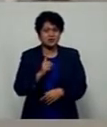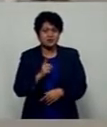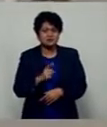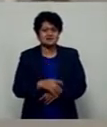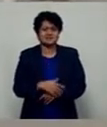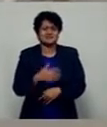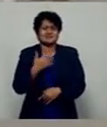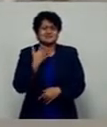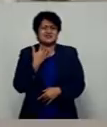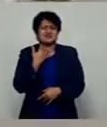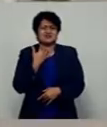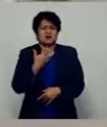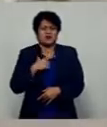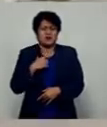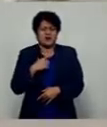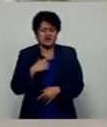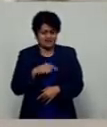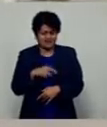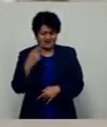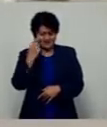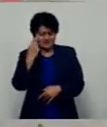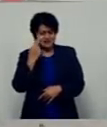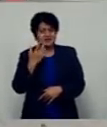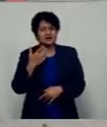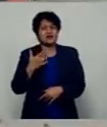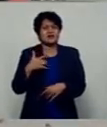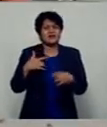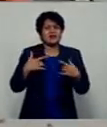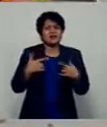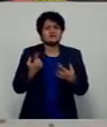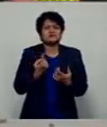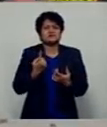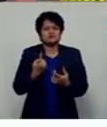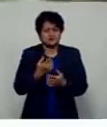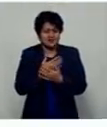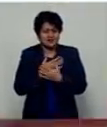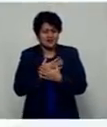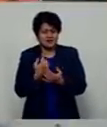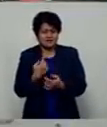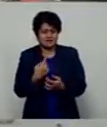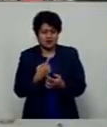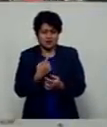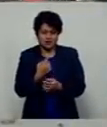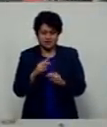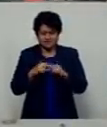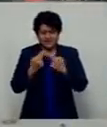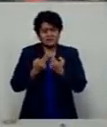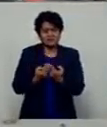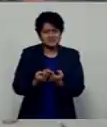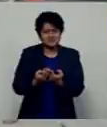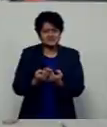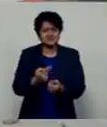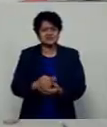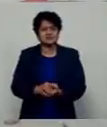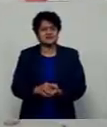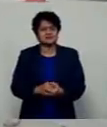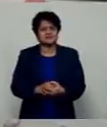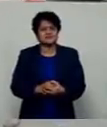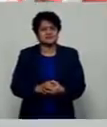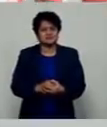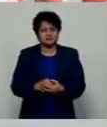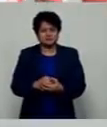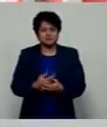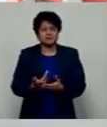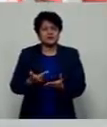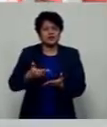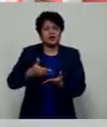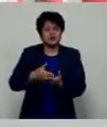because they are risking the lives of their loved ones over a few hours of fun that only they stand to benefit from. He adds